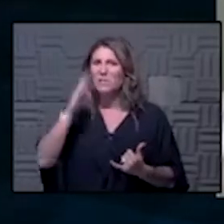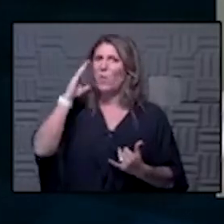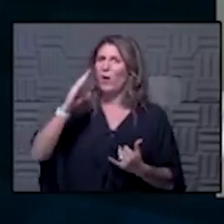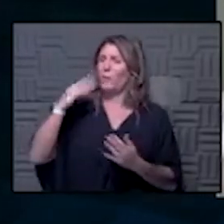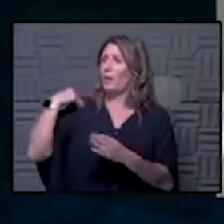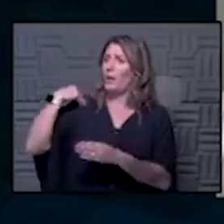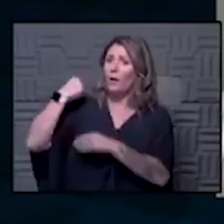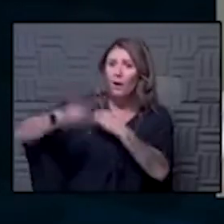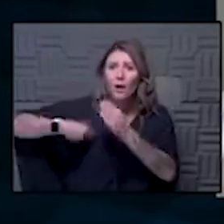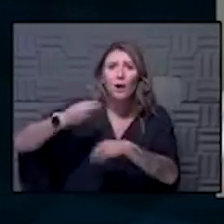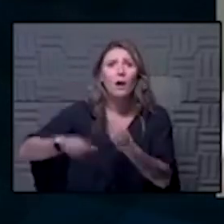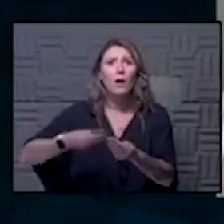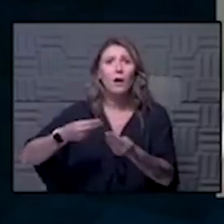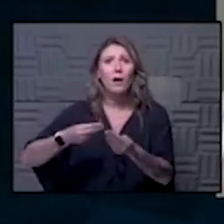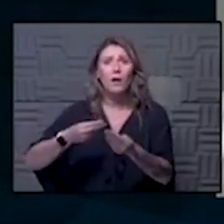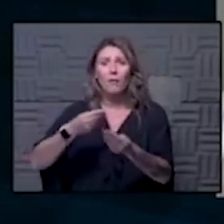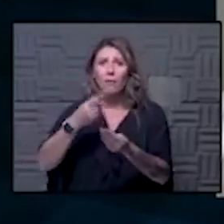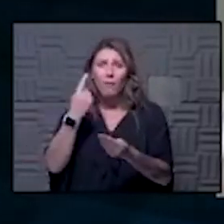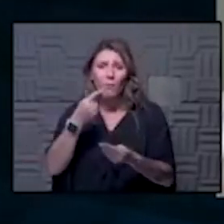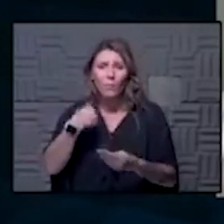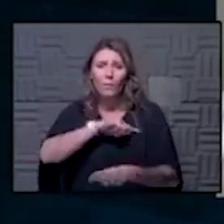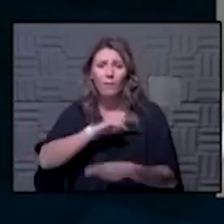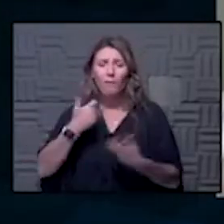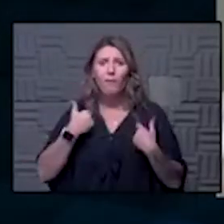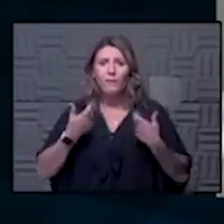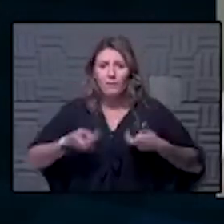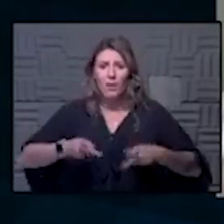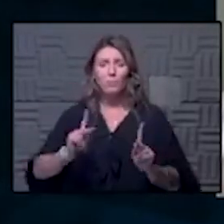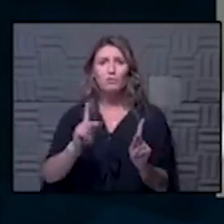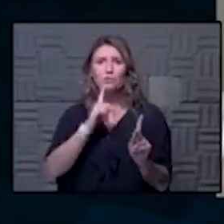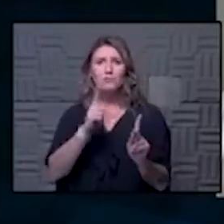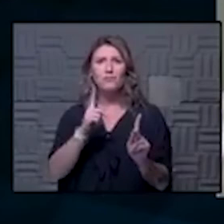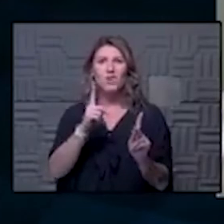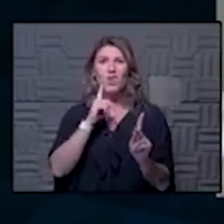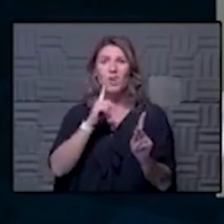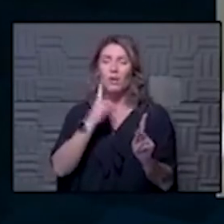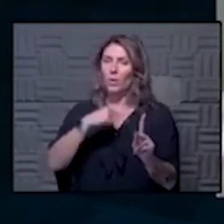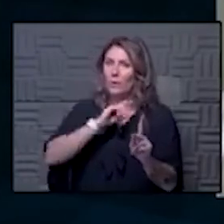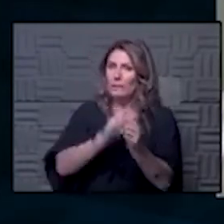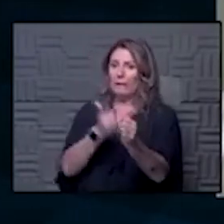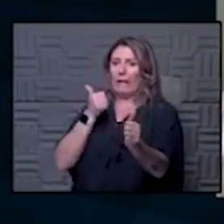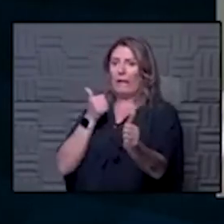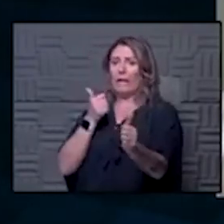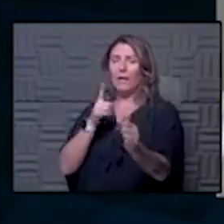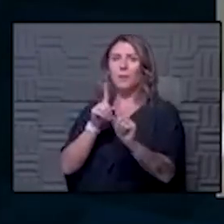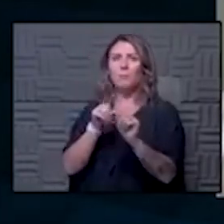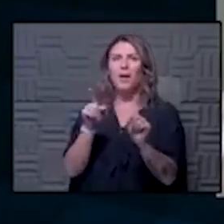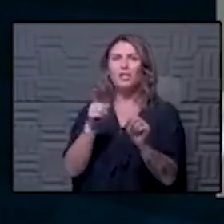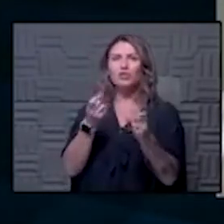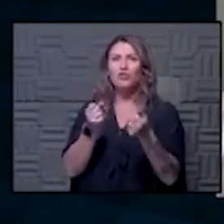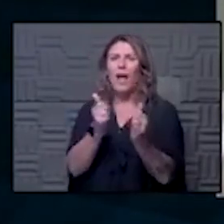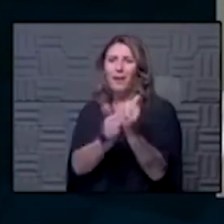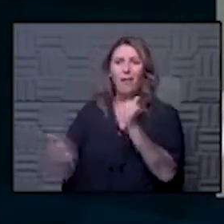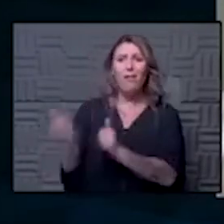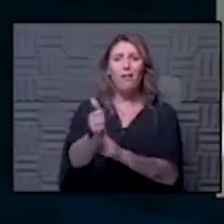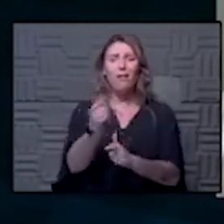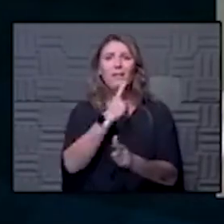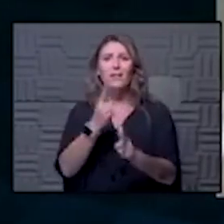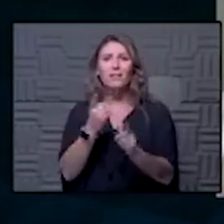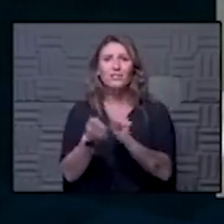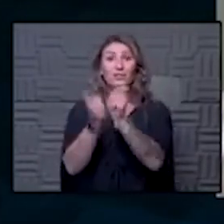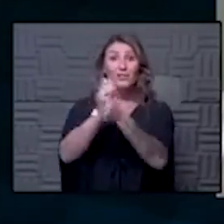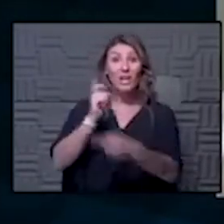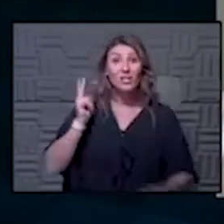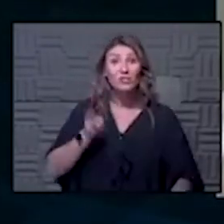and we have the opportunity even though we're a little bit behind the game right now to get ahead of it and do the right things we can change history